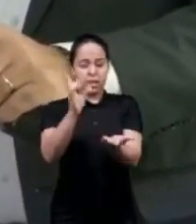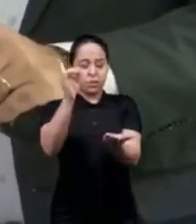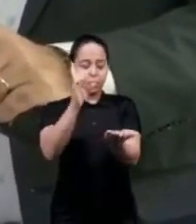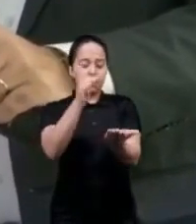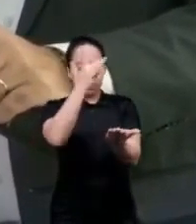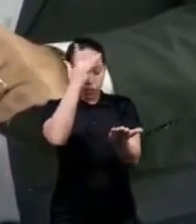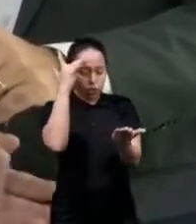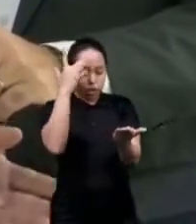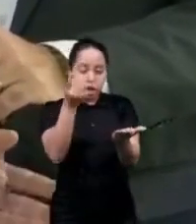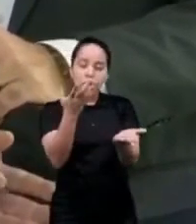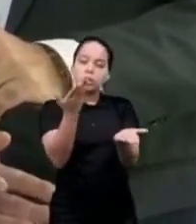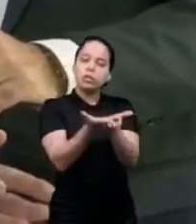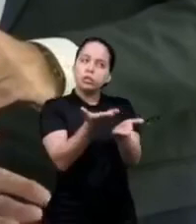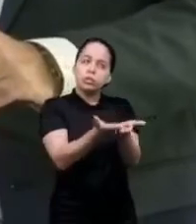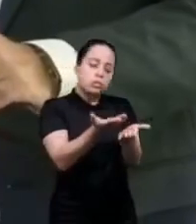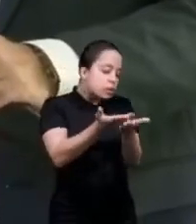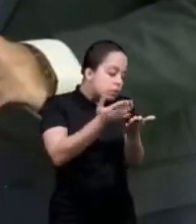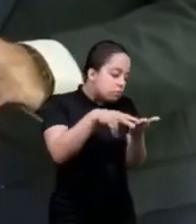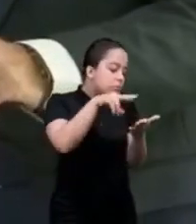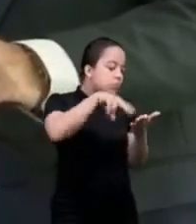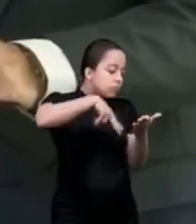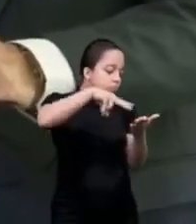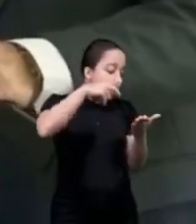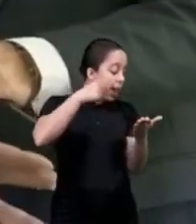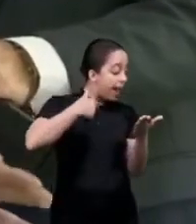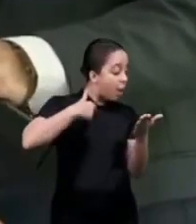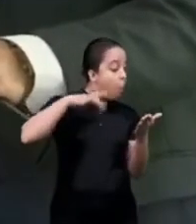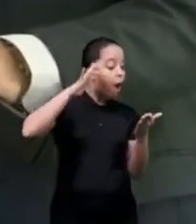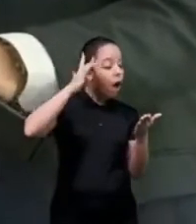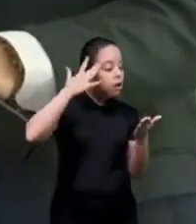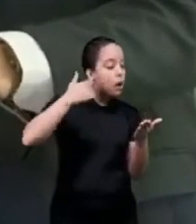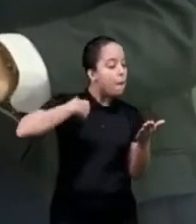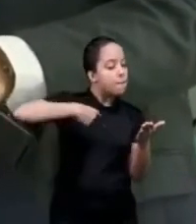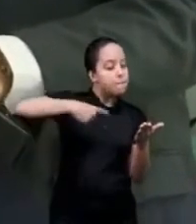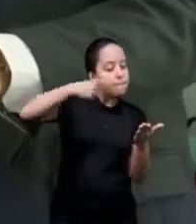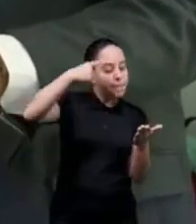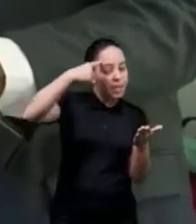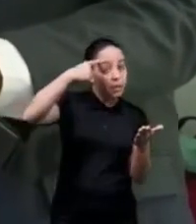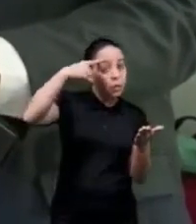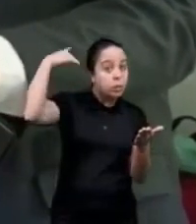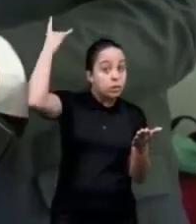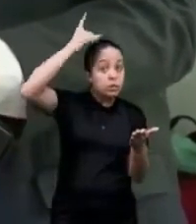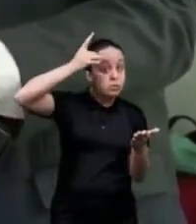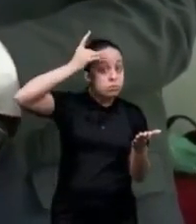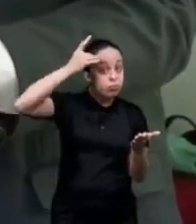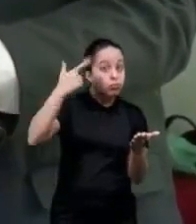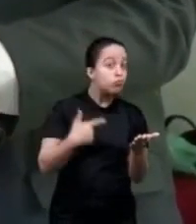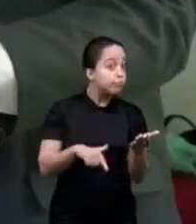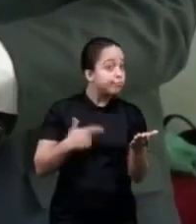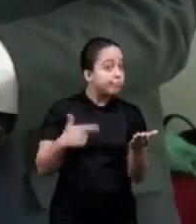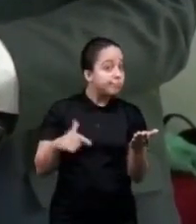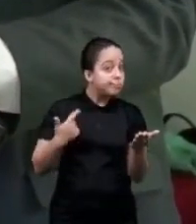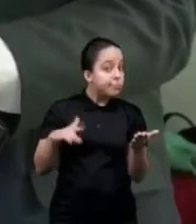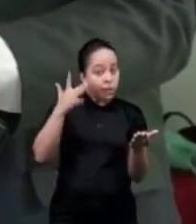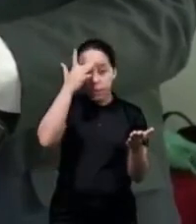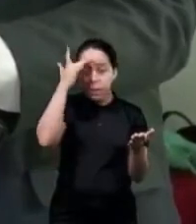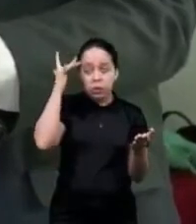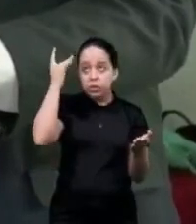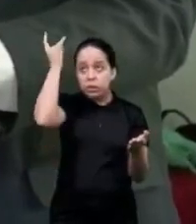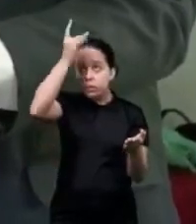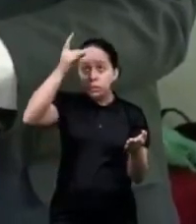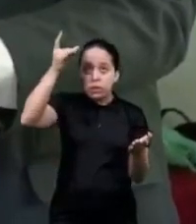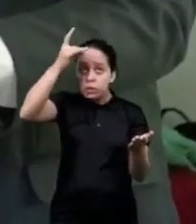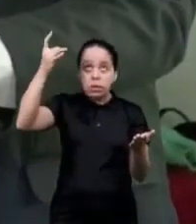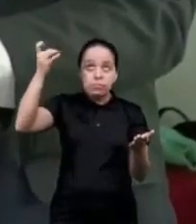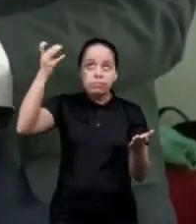and there's no way to combat this if it's reason there's no way to combat reason if it's philosophy philosophy is